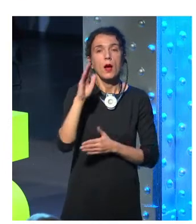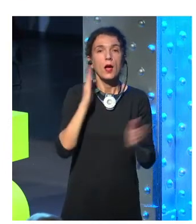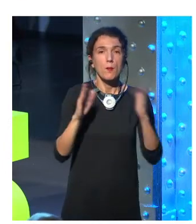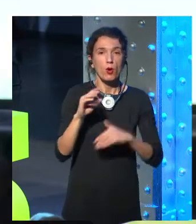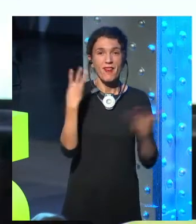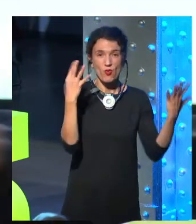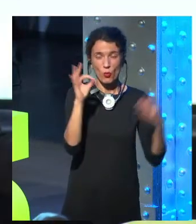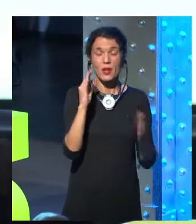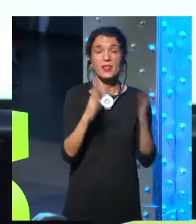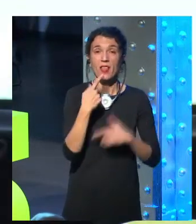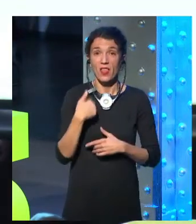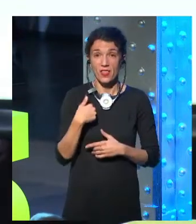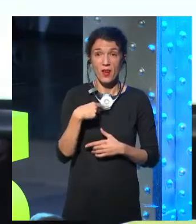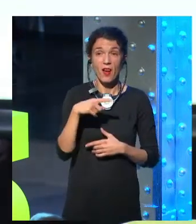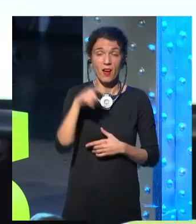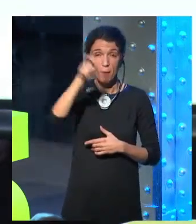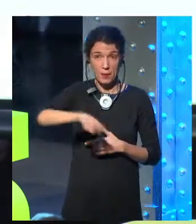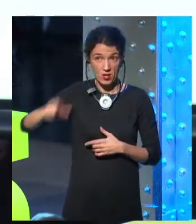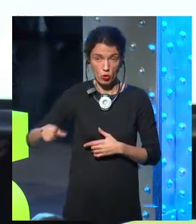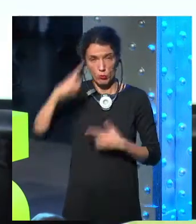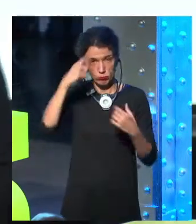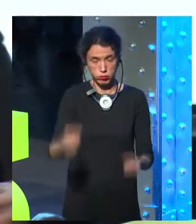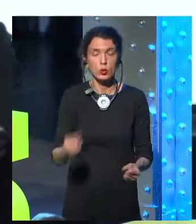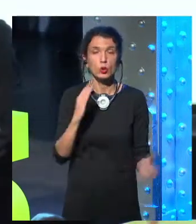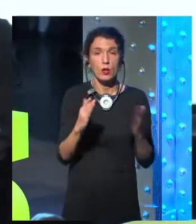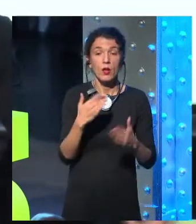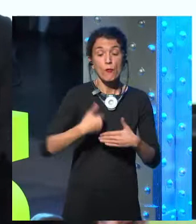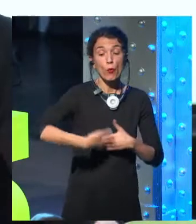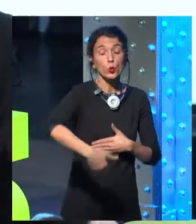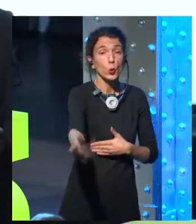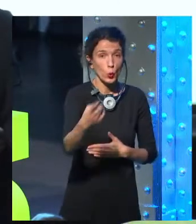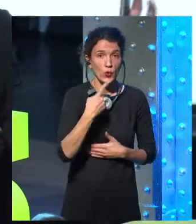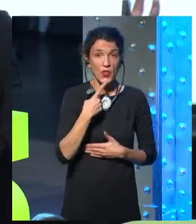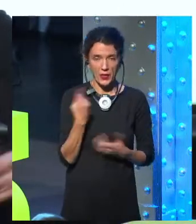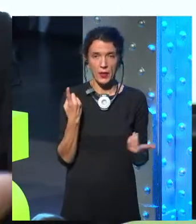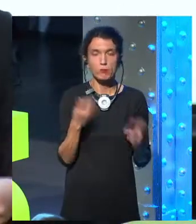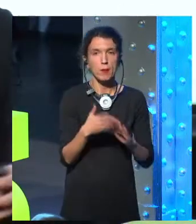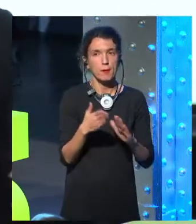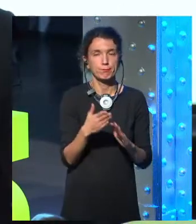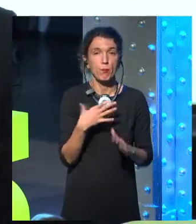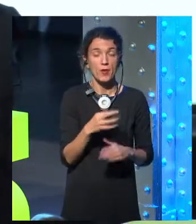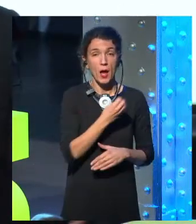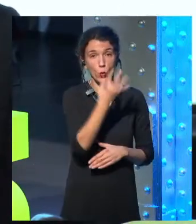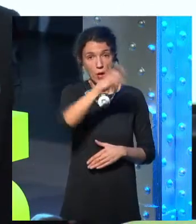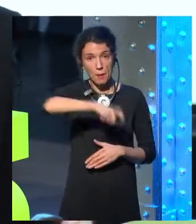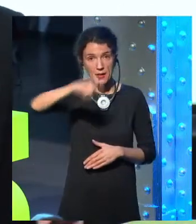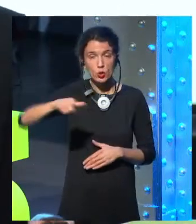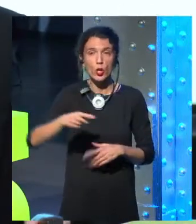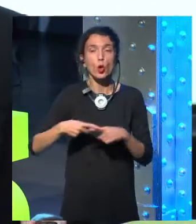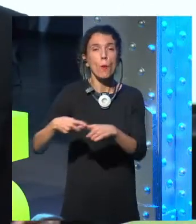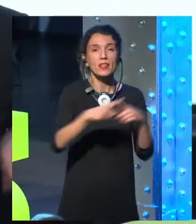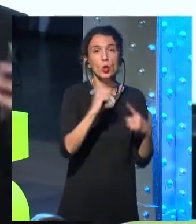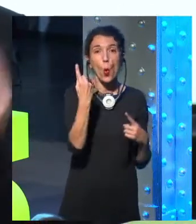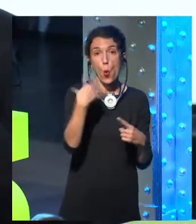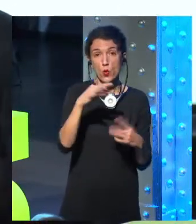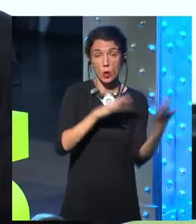future, instead of having many people share one device, one large computer, we'll have many devices sharing each of us.